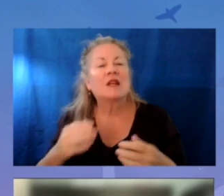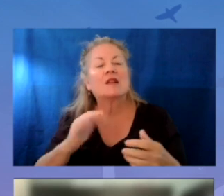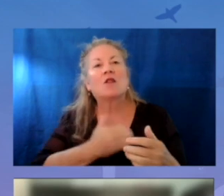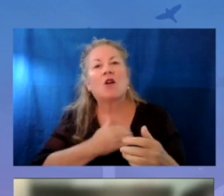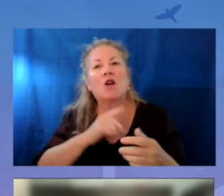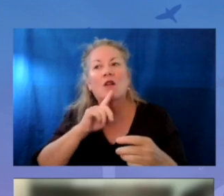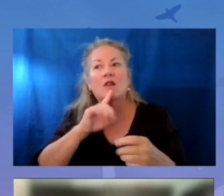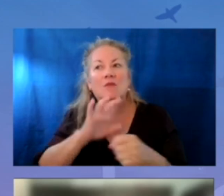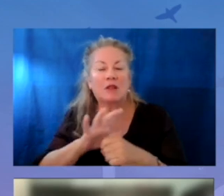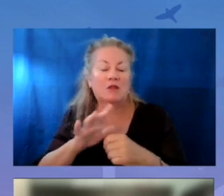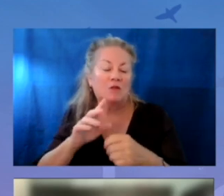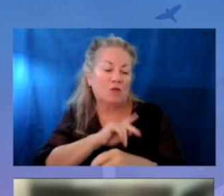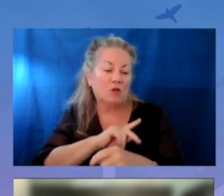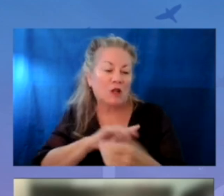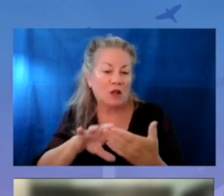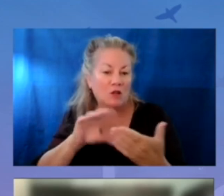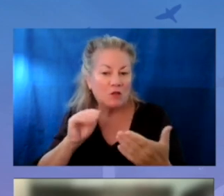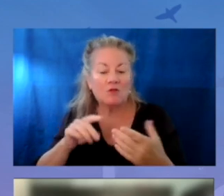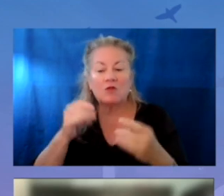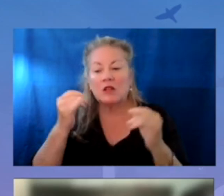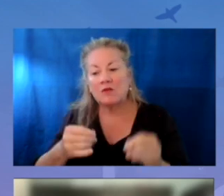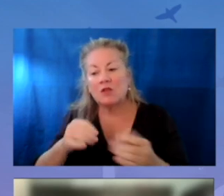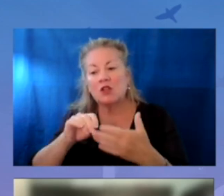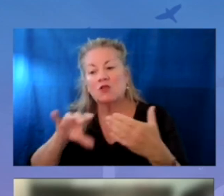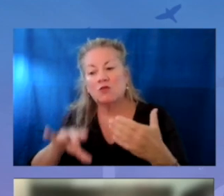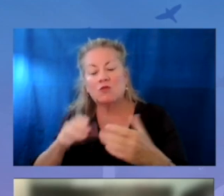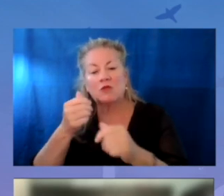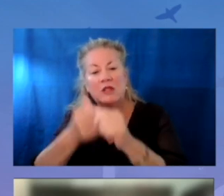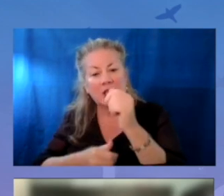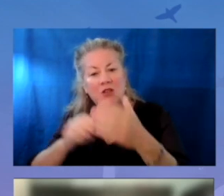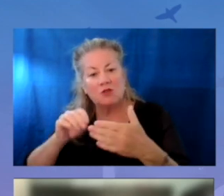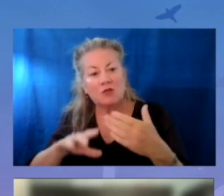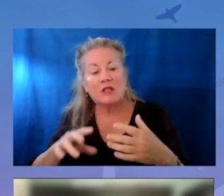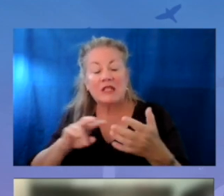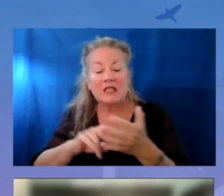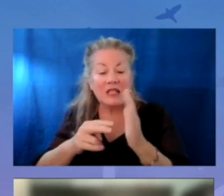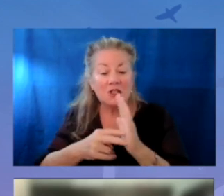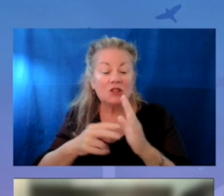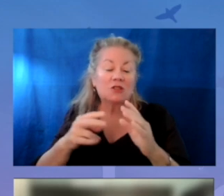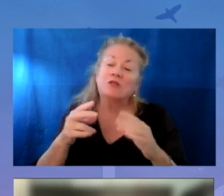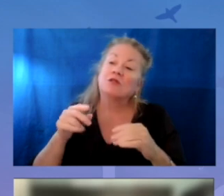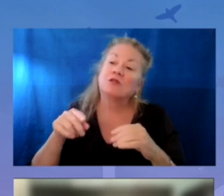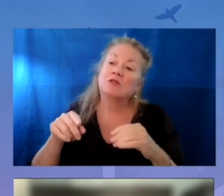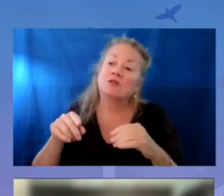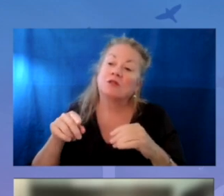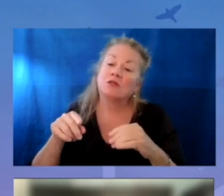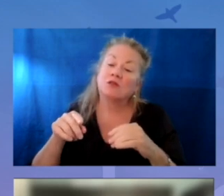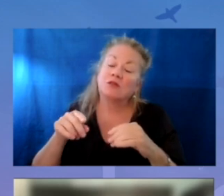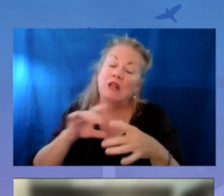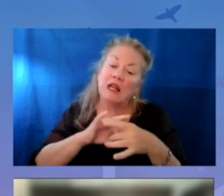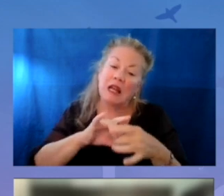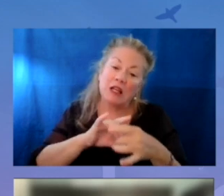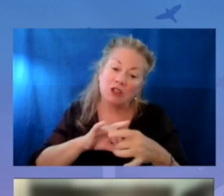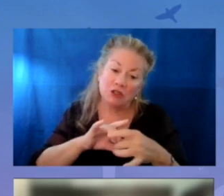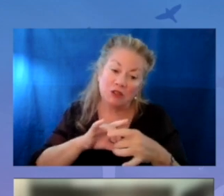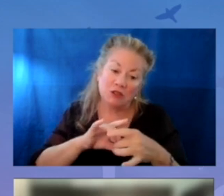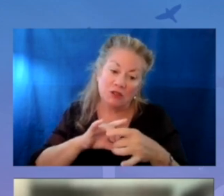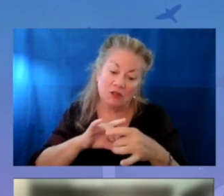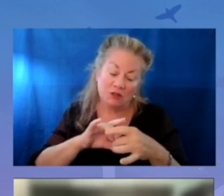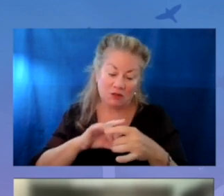to personalized learning and individualized supports for every student, creating intentional connections as